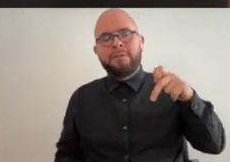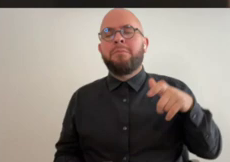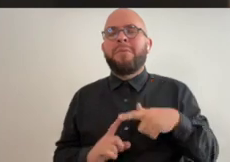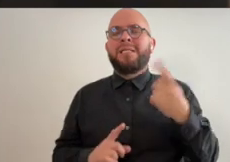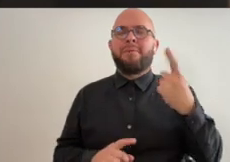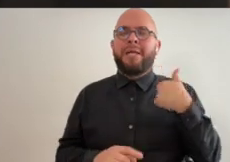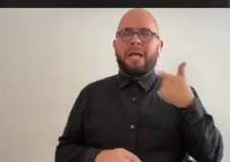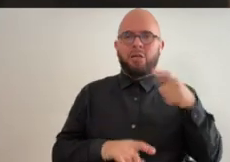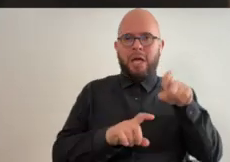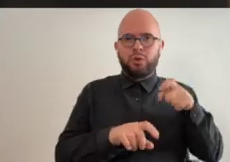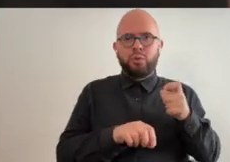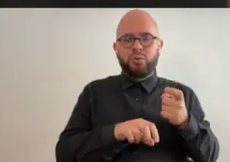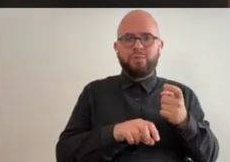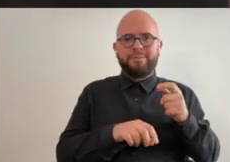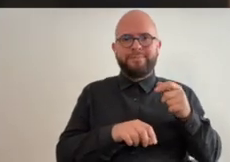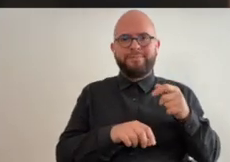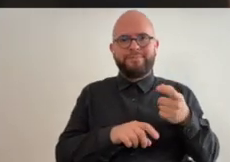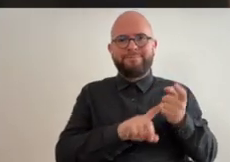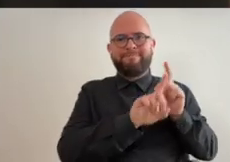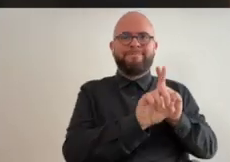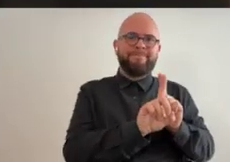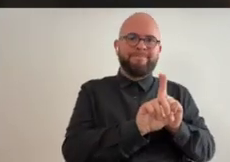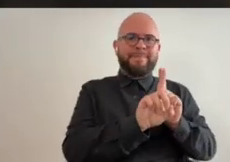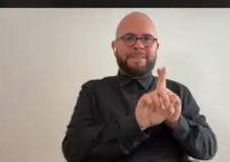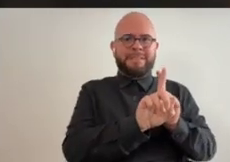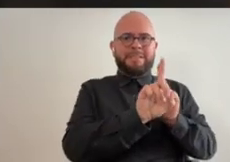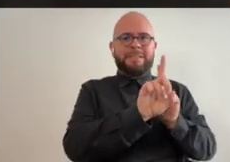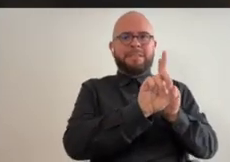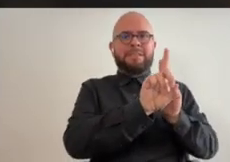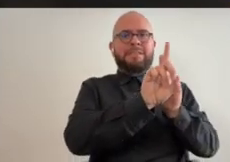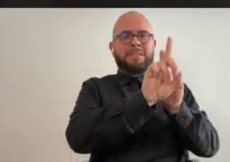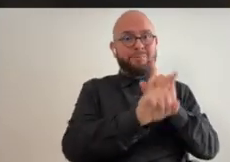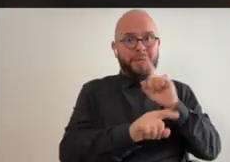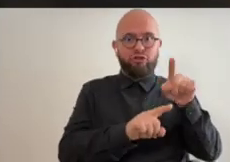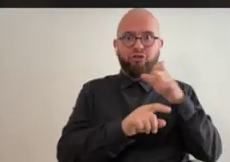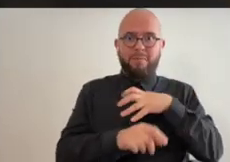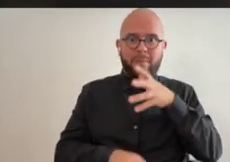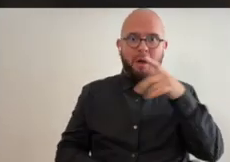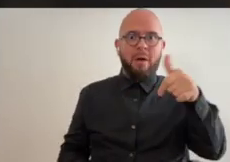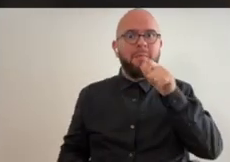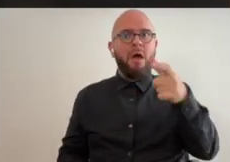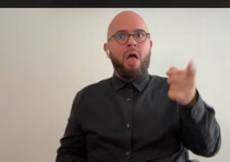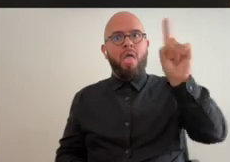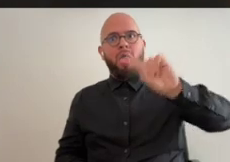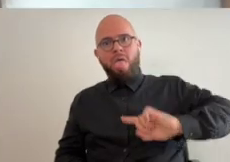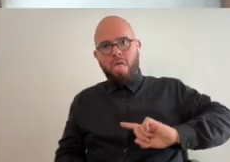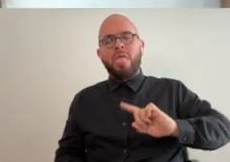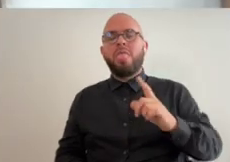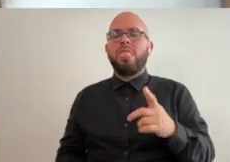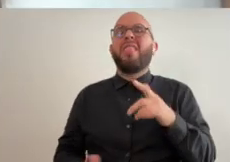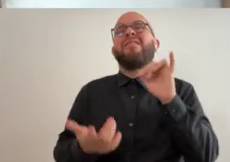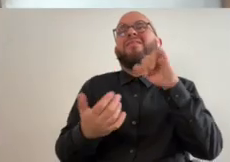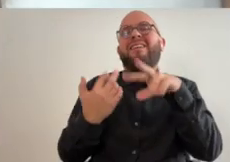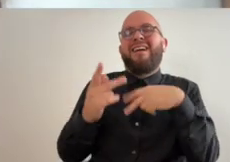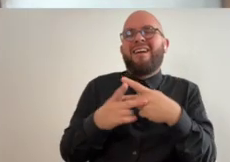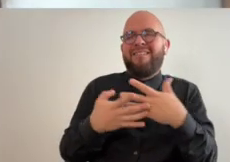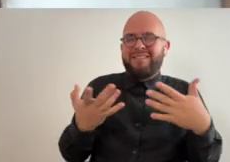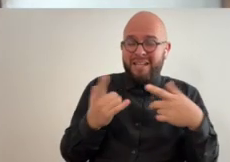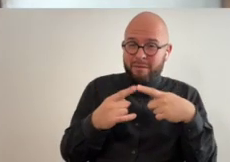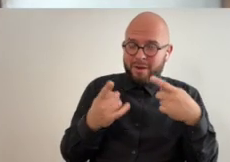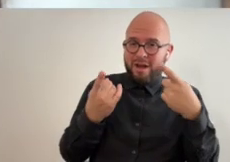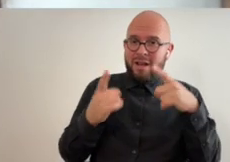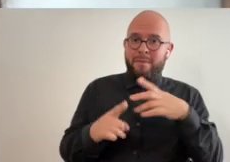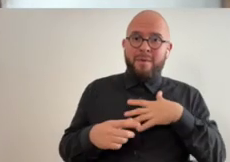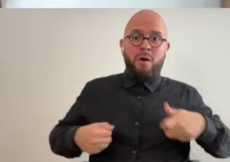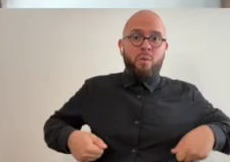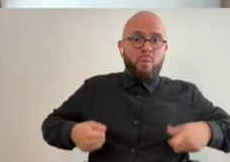she could get up it but you know someone would have to spot her to make sure she didn't fall down the stairs um stuff like